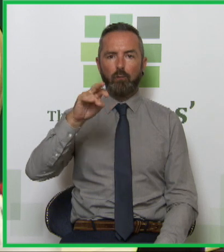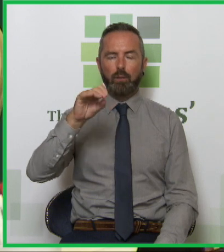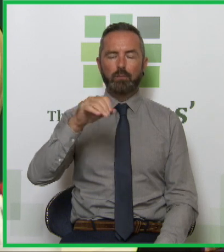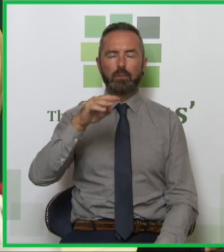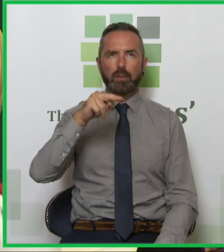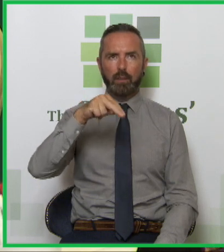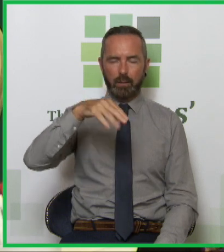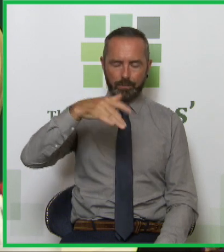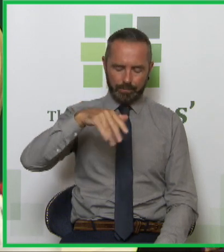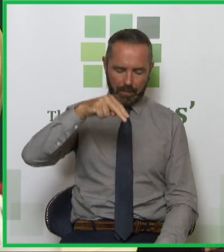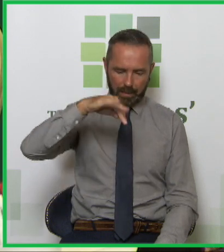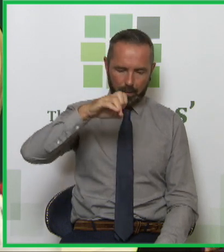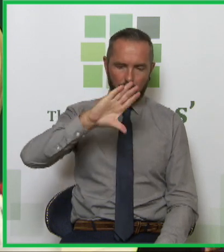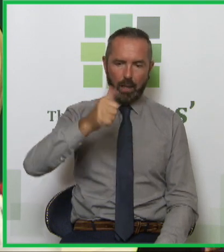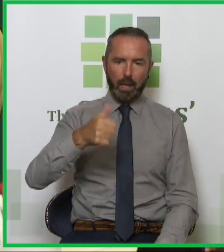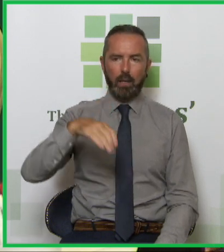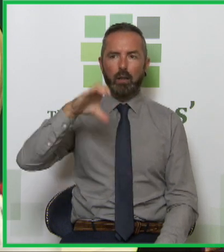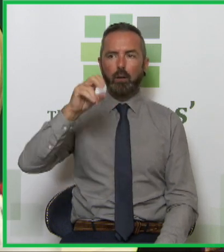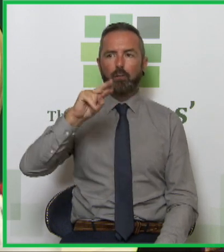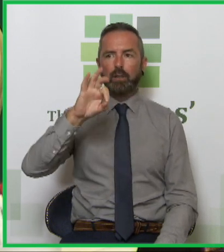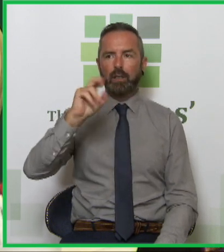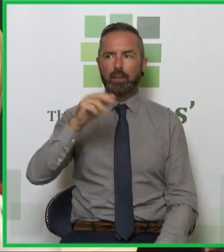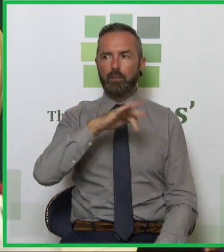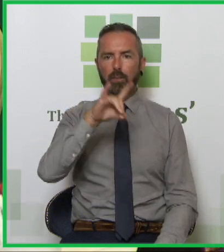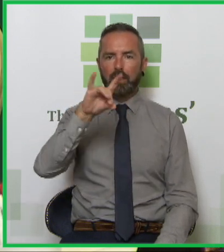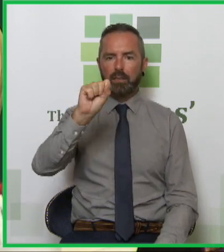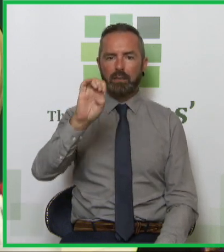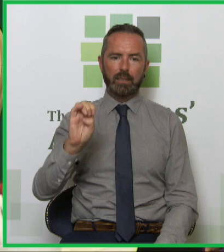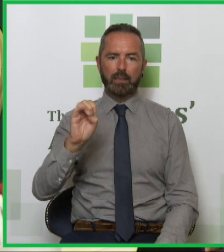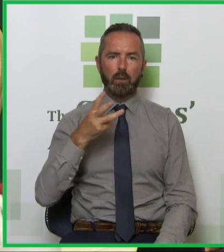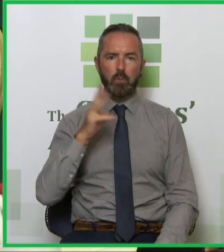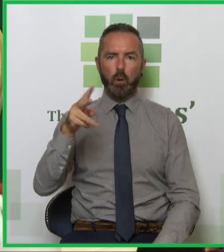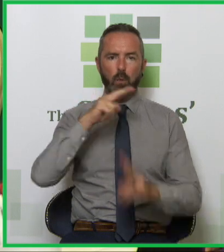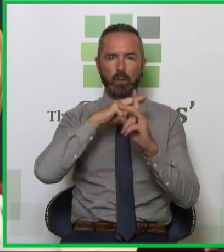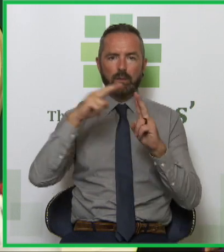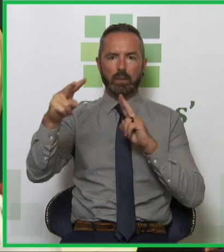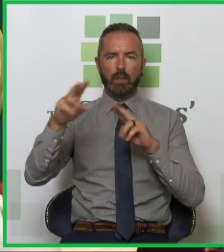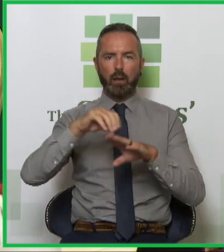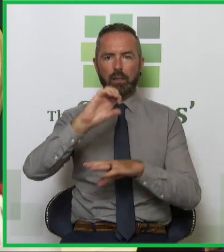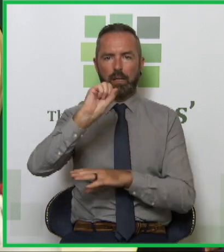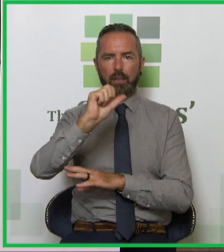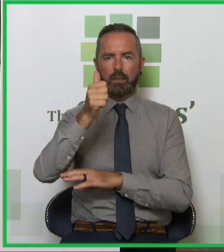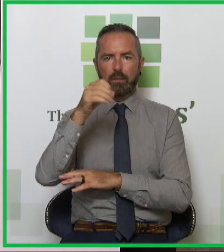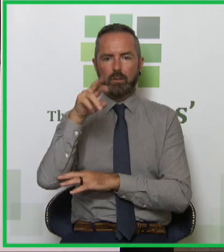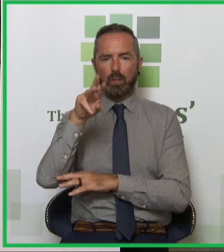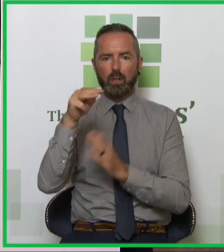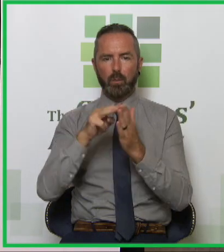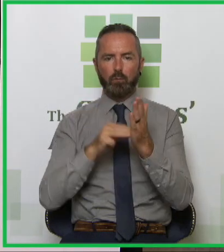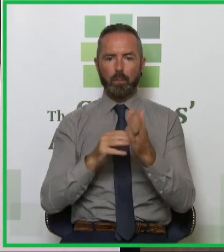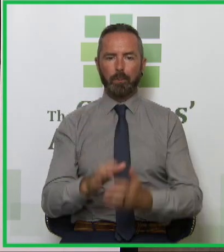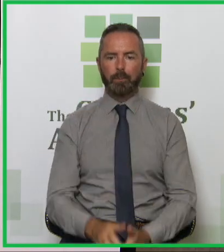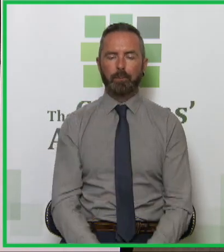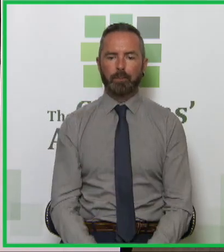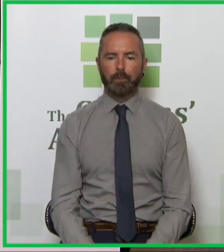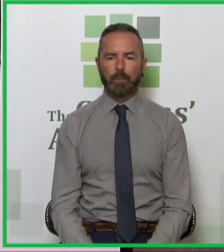is the social inclusion from the social inclusion office and the HSE but it's going to give us more insight into the SARE as well. Thank you. Thank